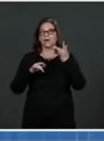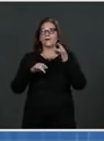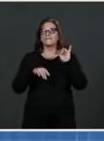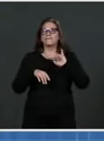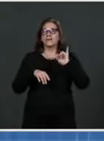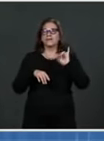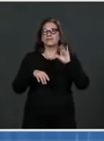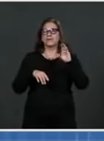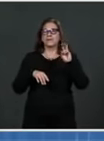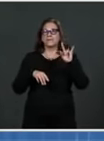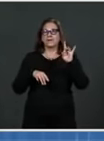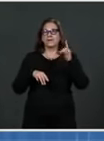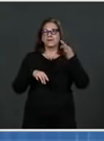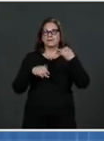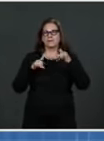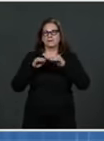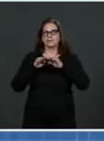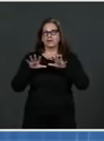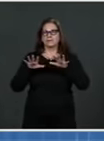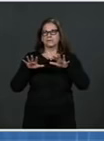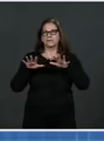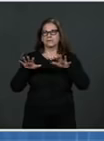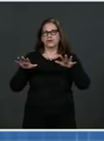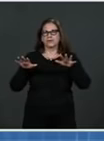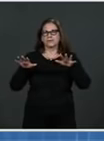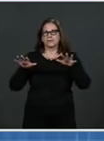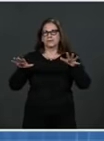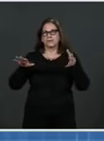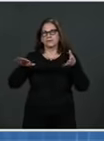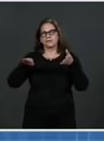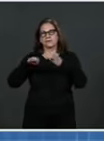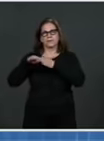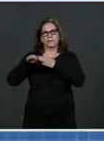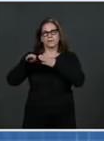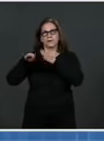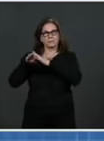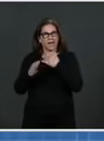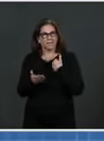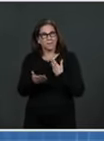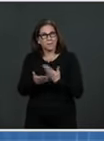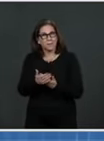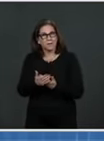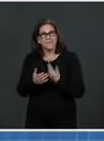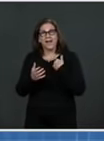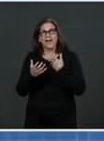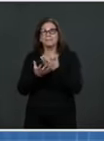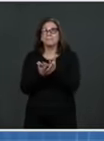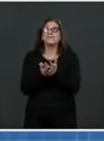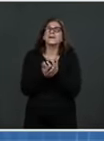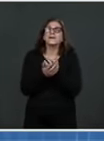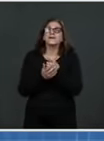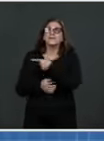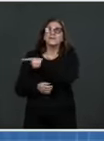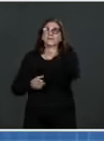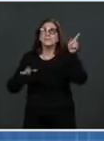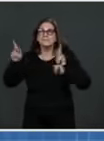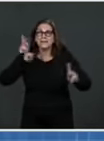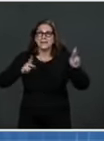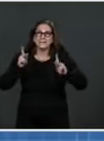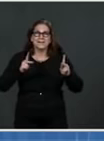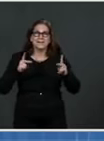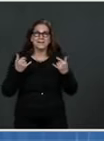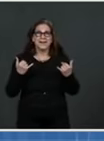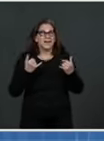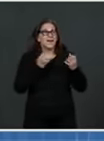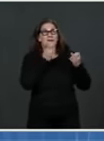So that's the reason why we're essentially pleading with people, even though we have all of us an urge, particularly with the warm weather coming, to just